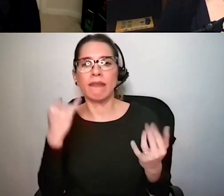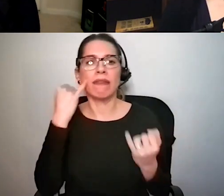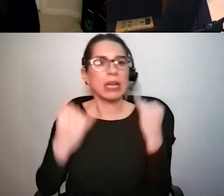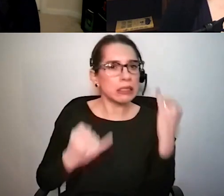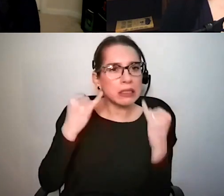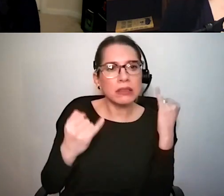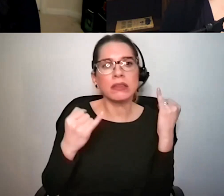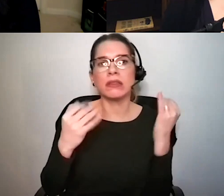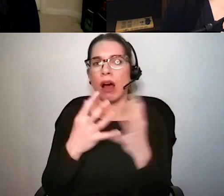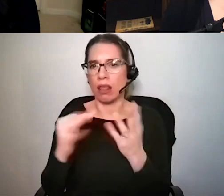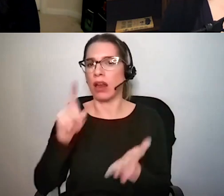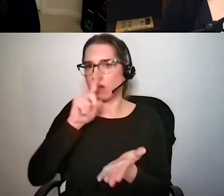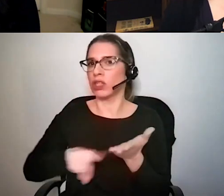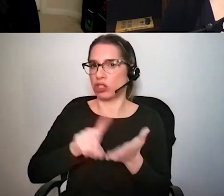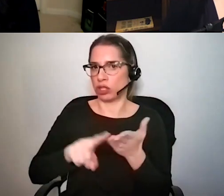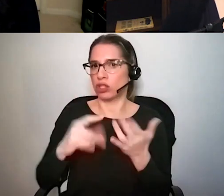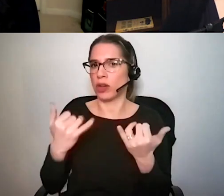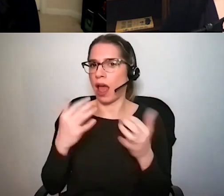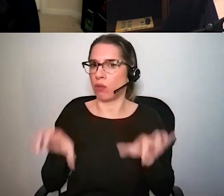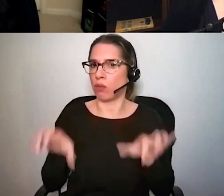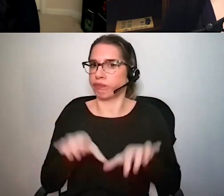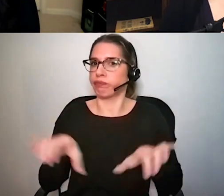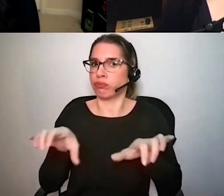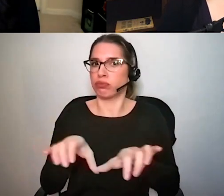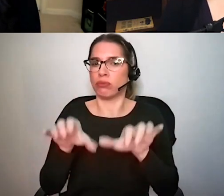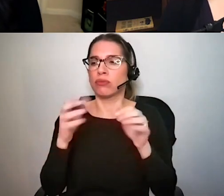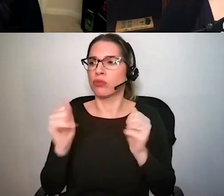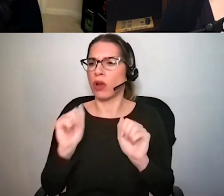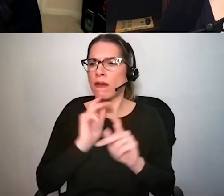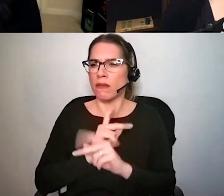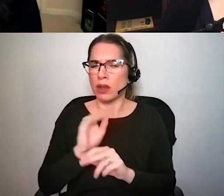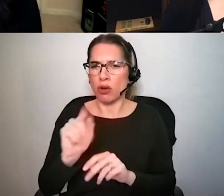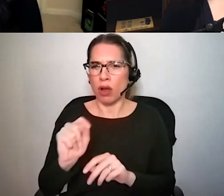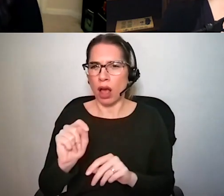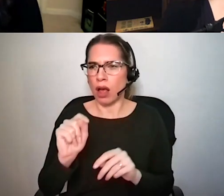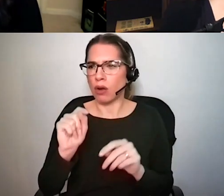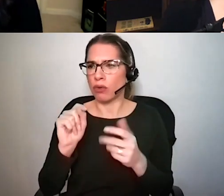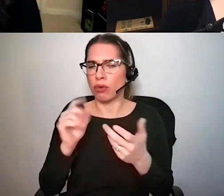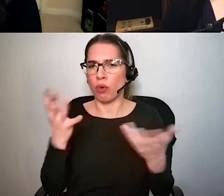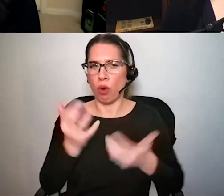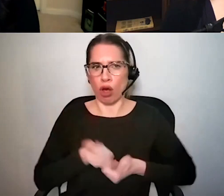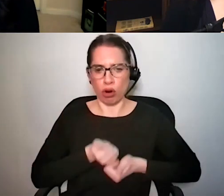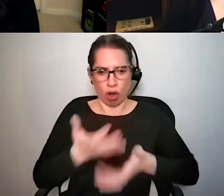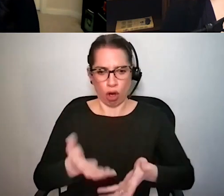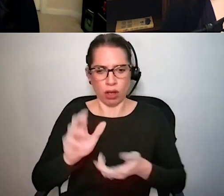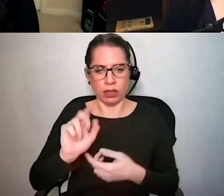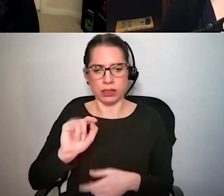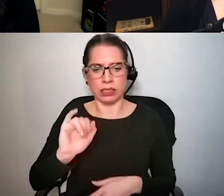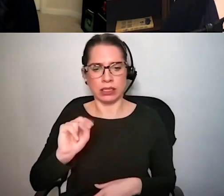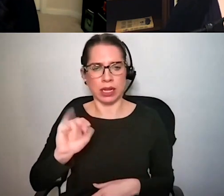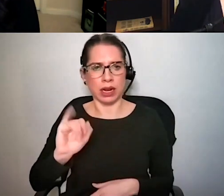going into trying to find um the kind of generator of tinnitus because